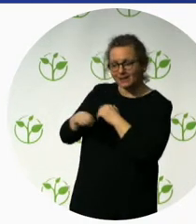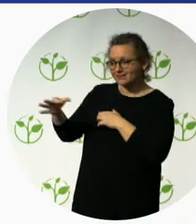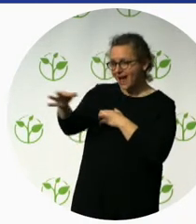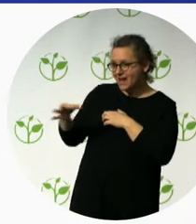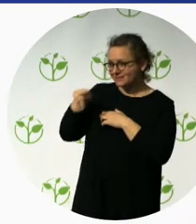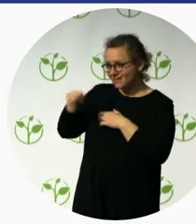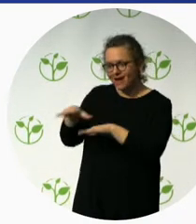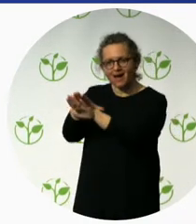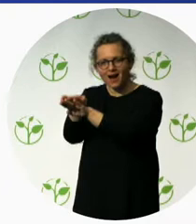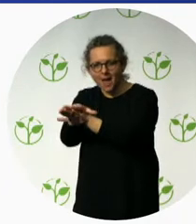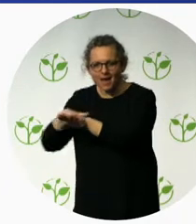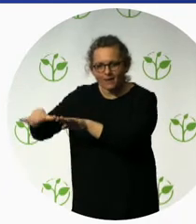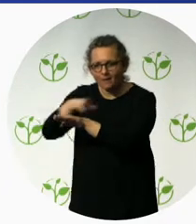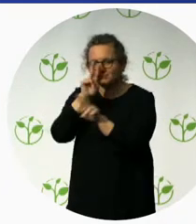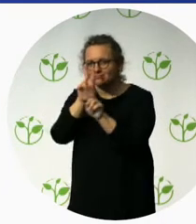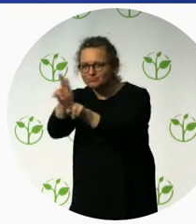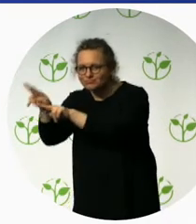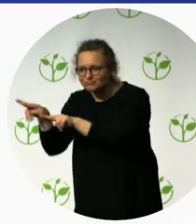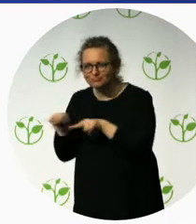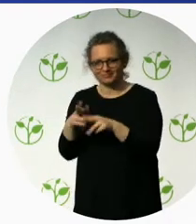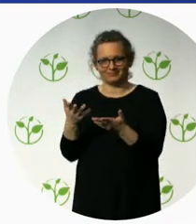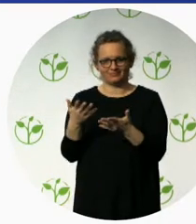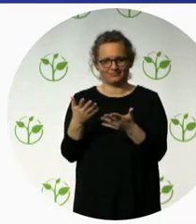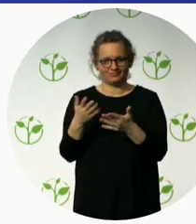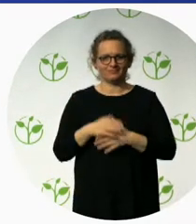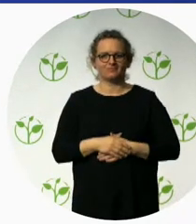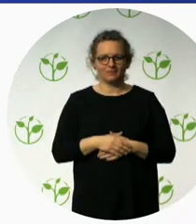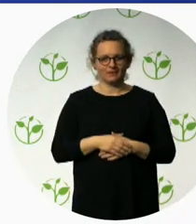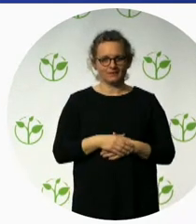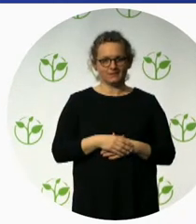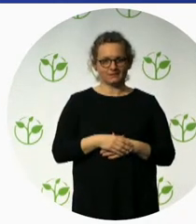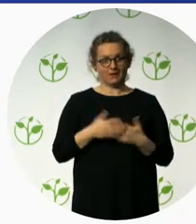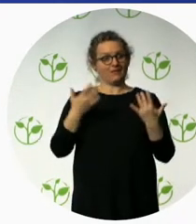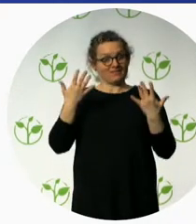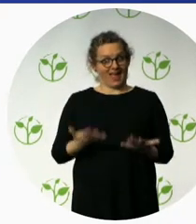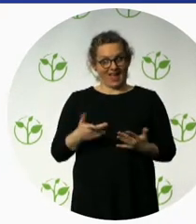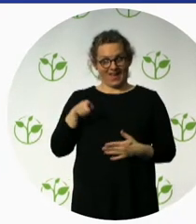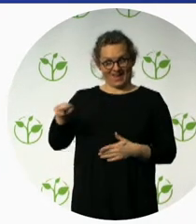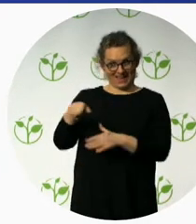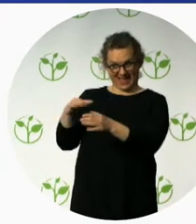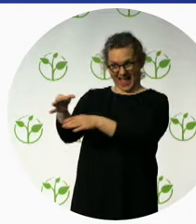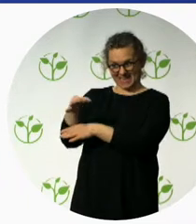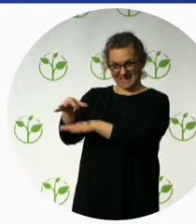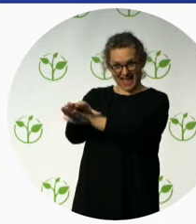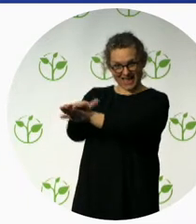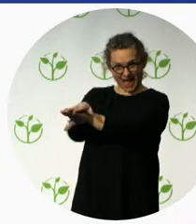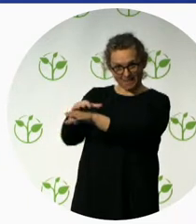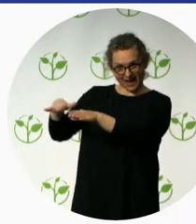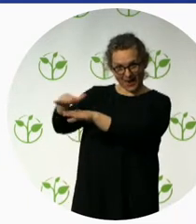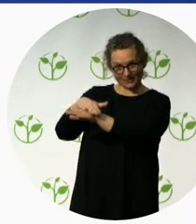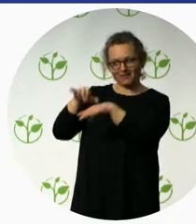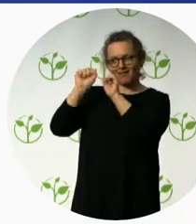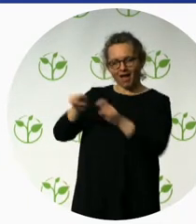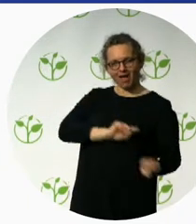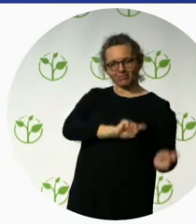So, well, as we all know, tourism interacts with a lot of different service